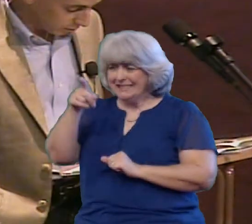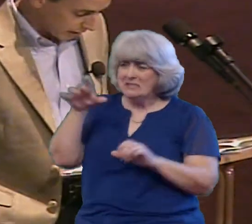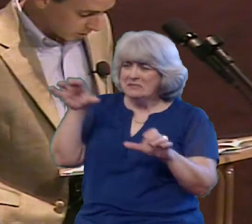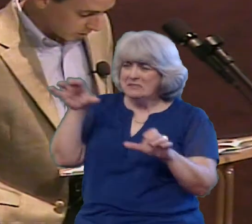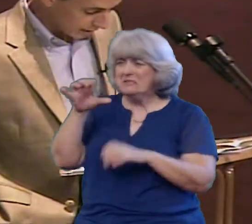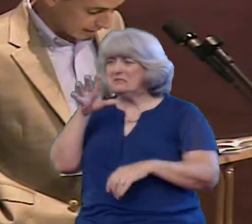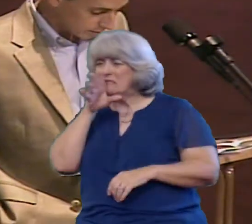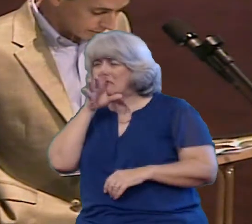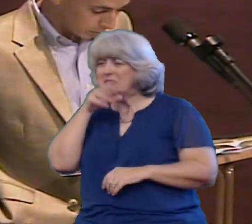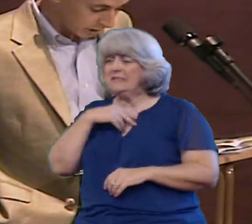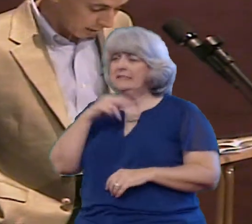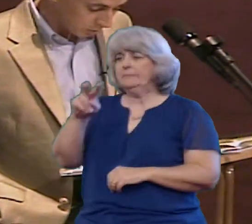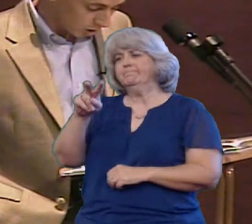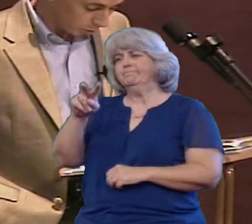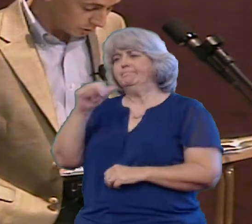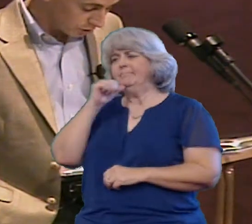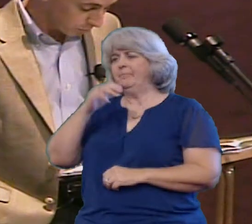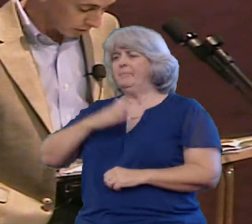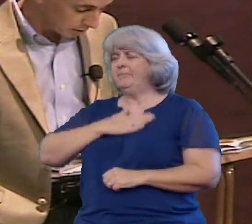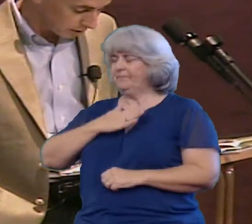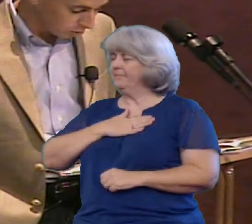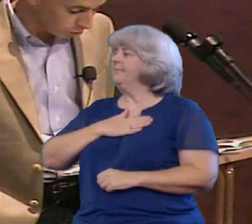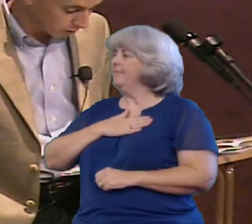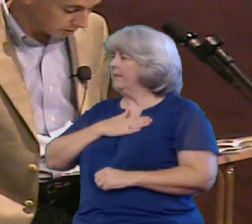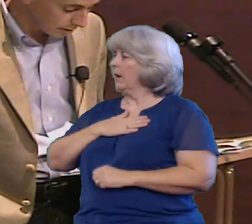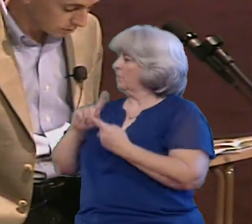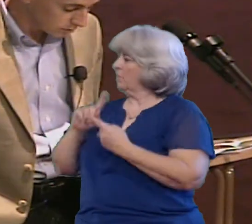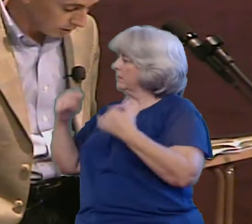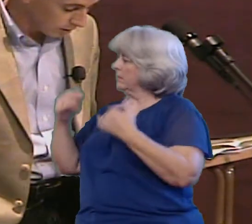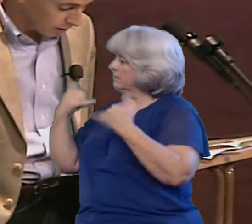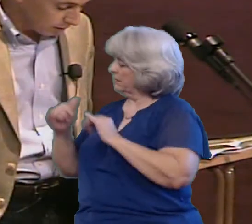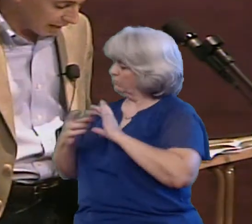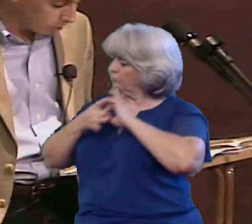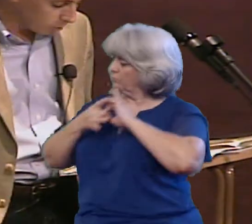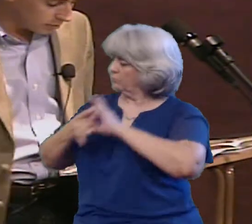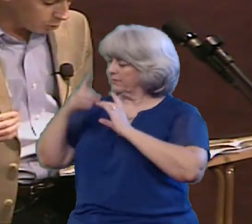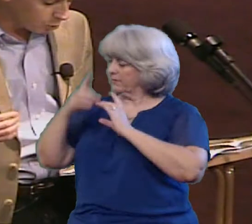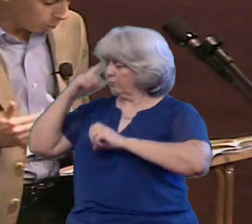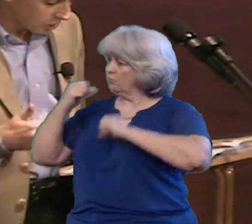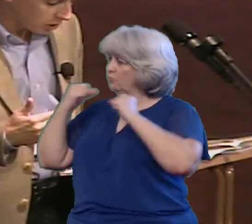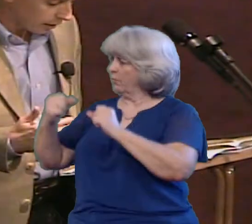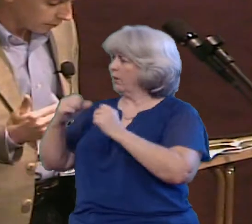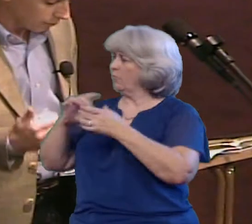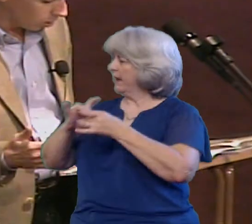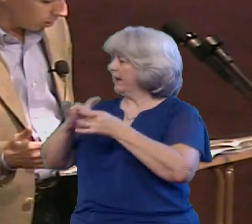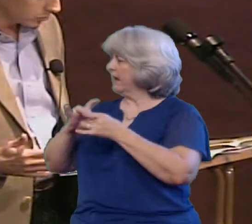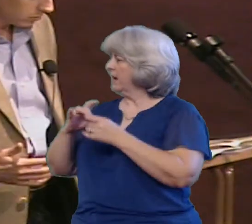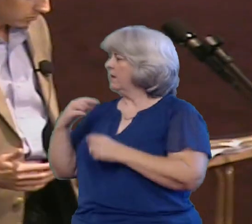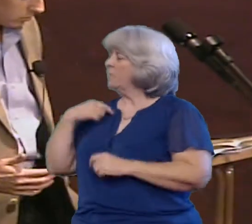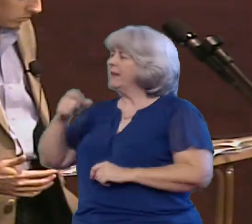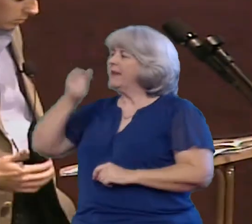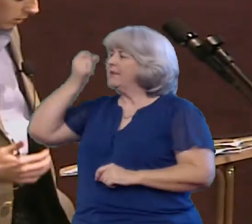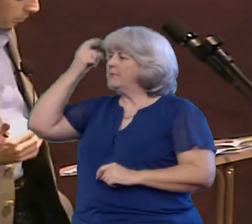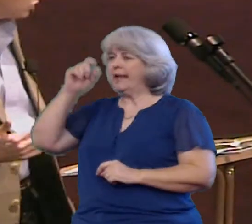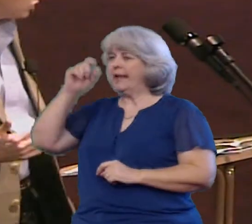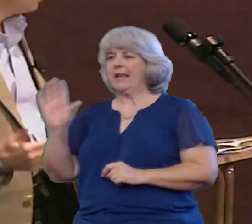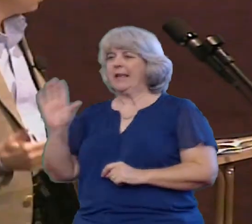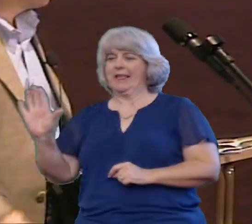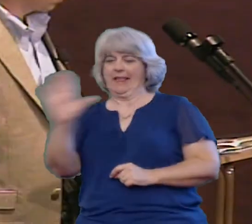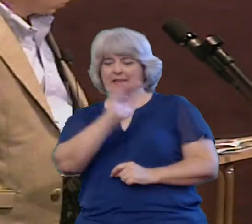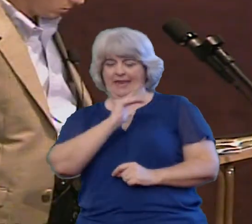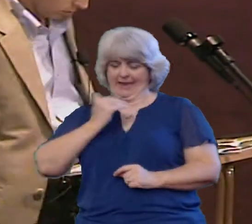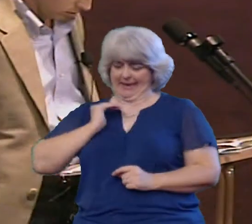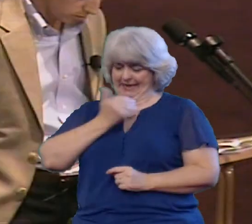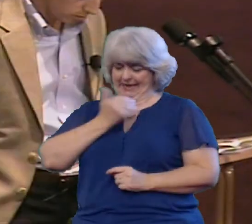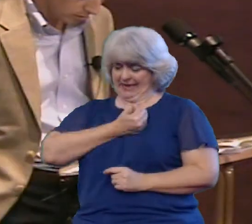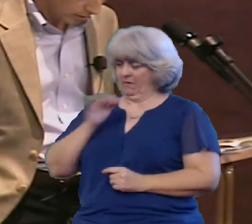When families and how to develop and keep strong relationships It continues when it says Families need to appreciate the flaws And appreciate each